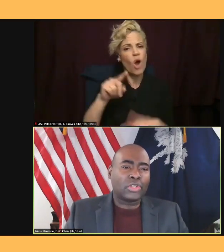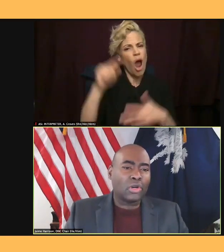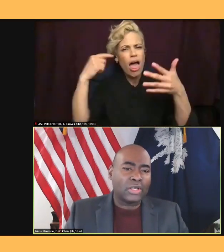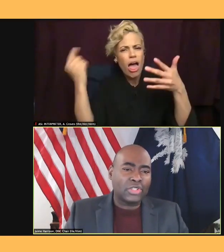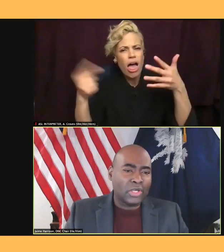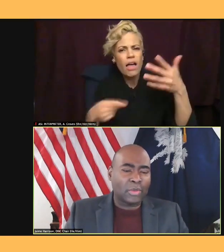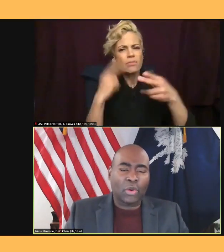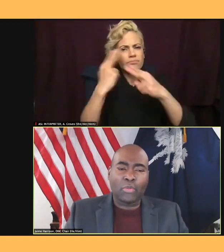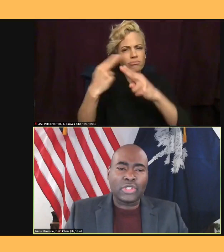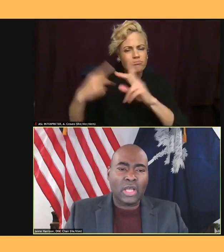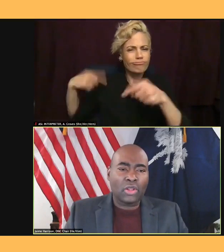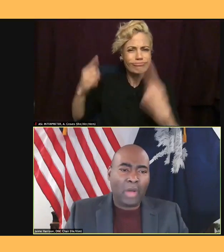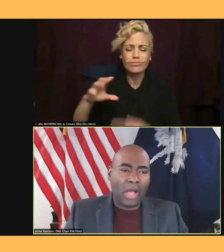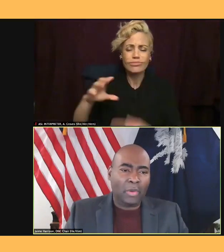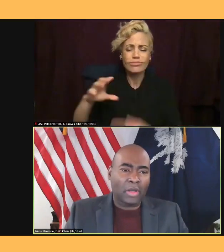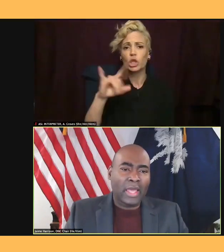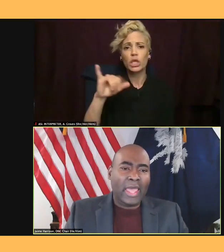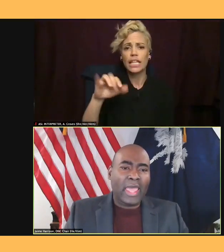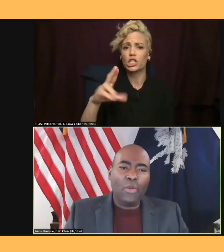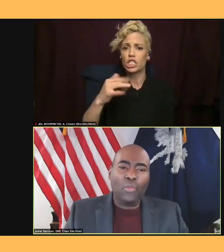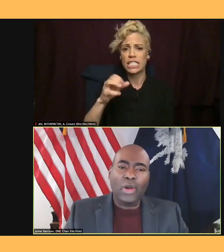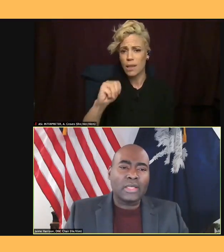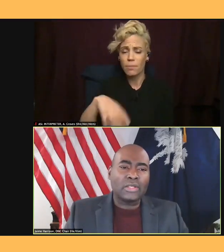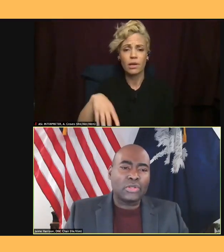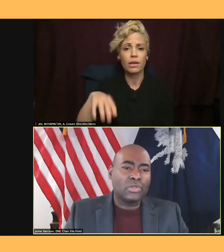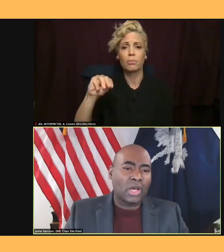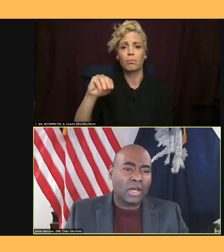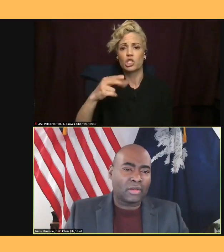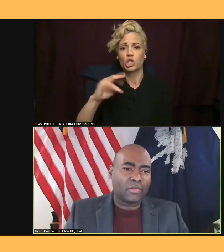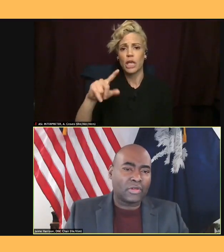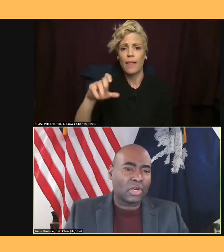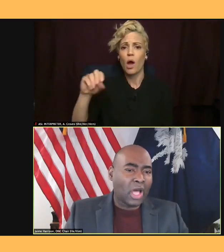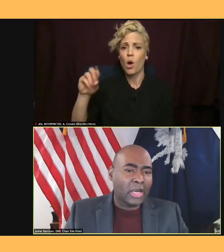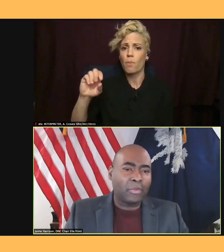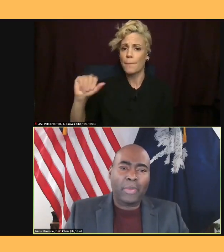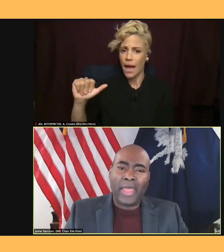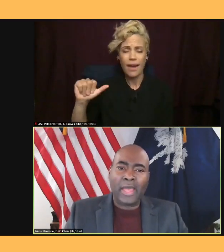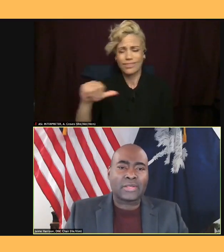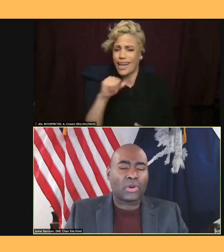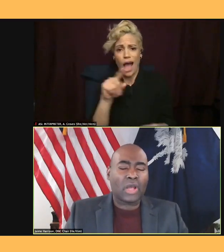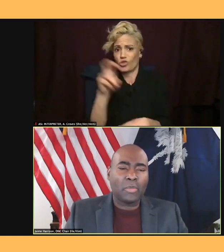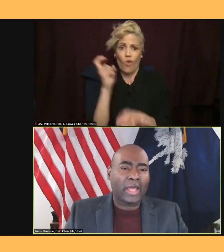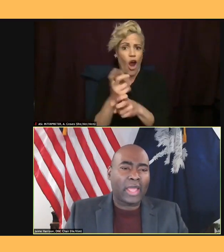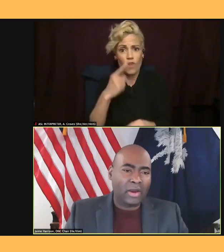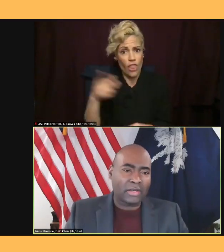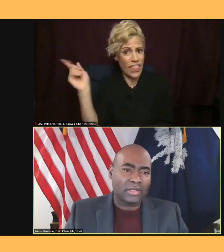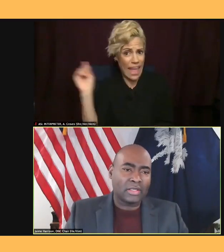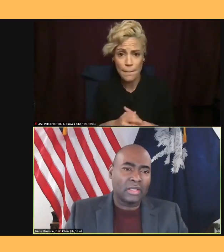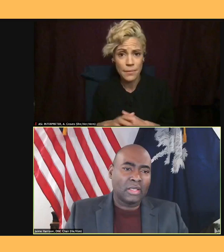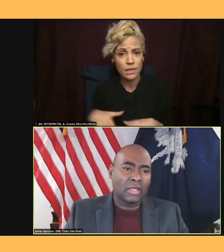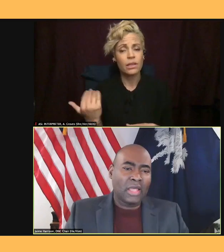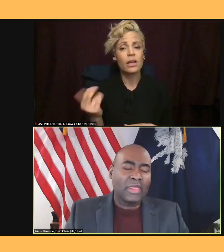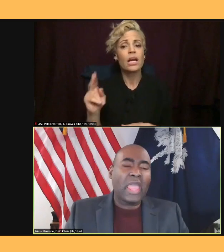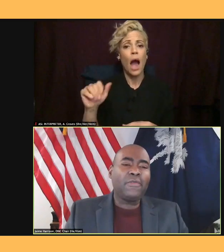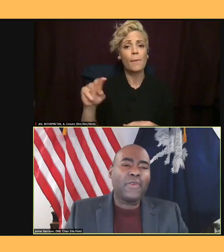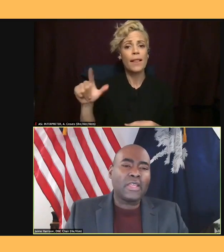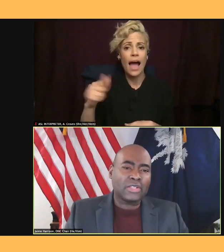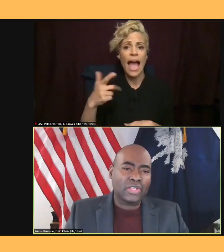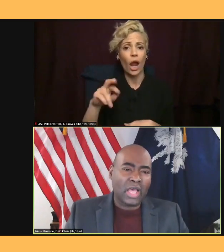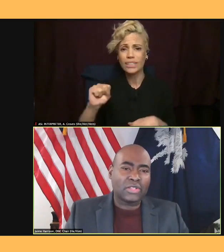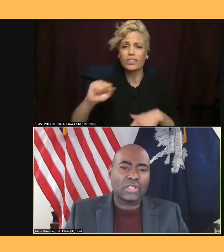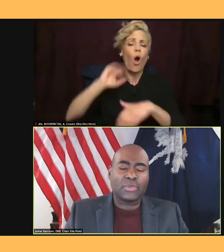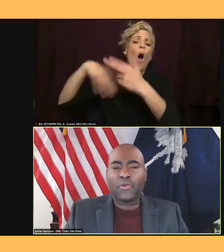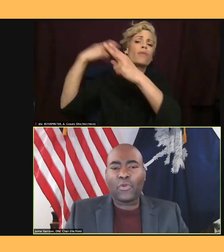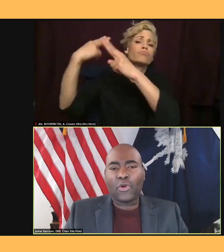or Michelle Obama. It wasn't too daunting for Charlotta Bass or Kamala Harris. They faced the challenges before